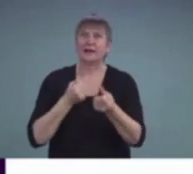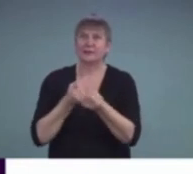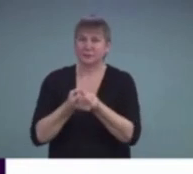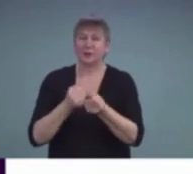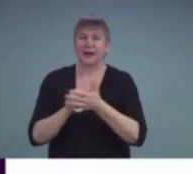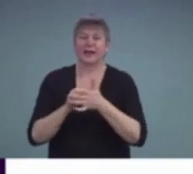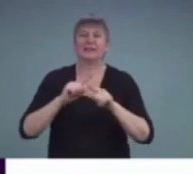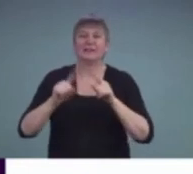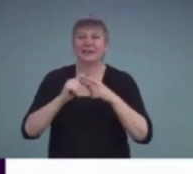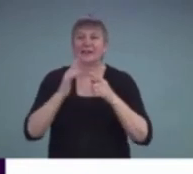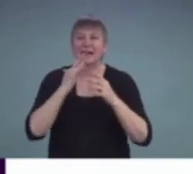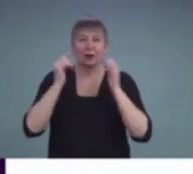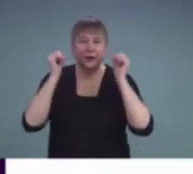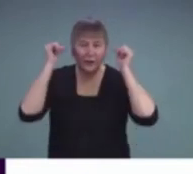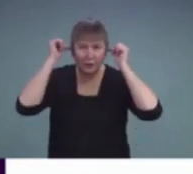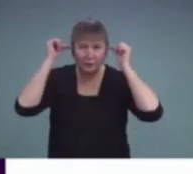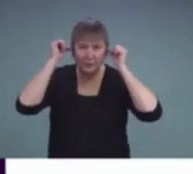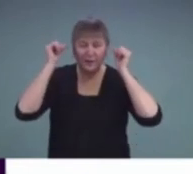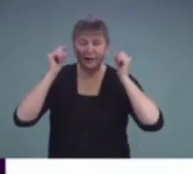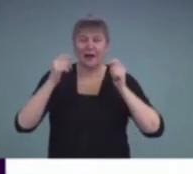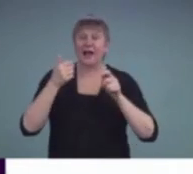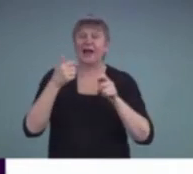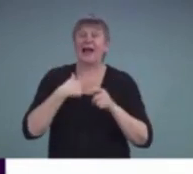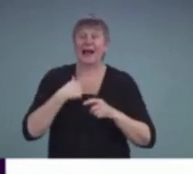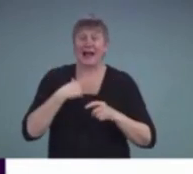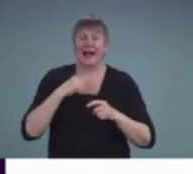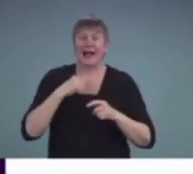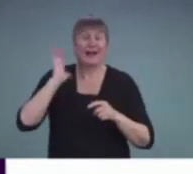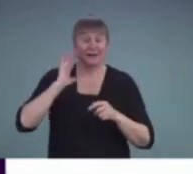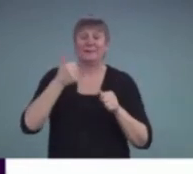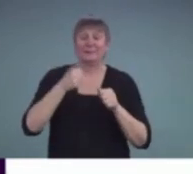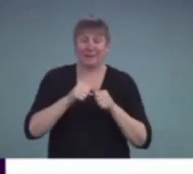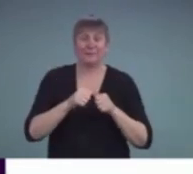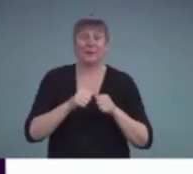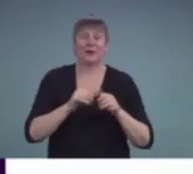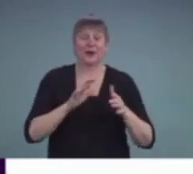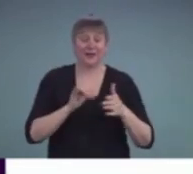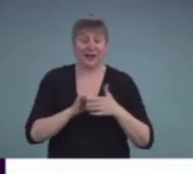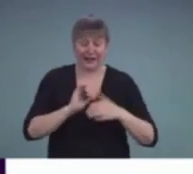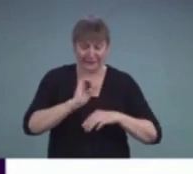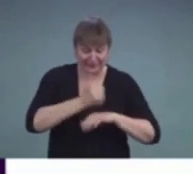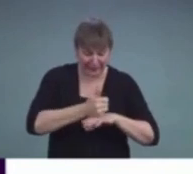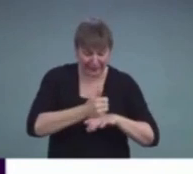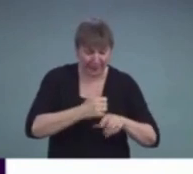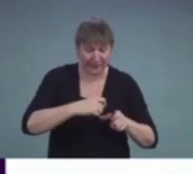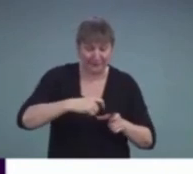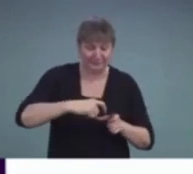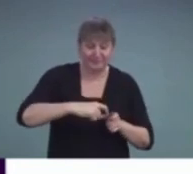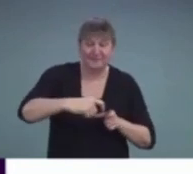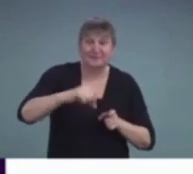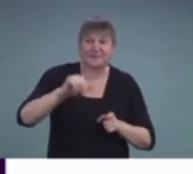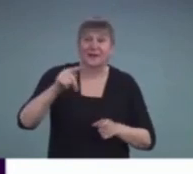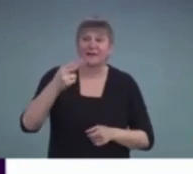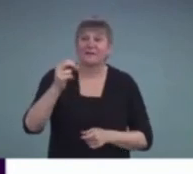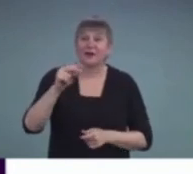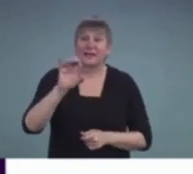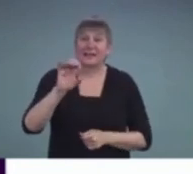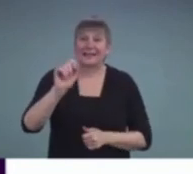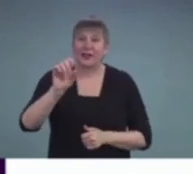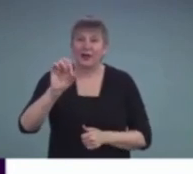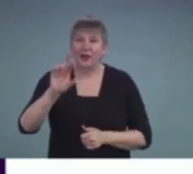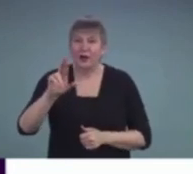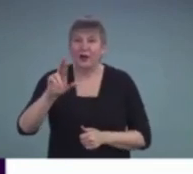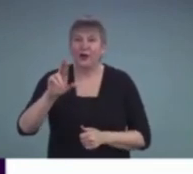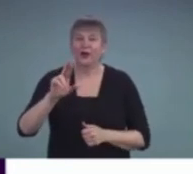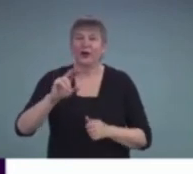molds. And I remember laying out the old phonic ear key chain with the different colors and offering a